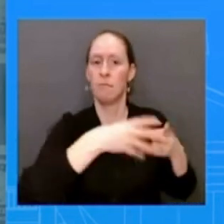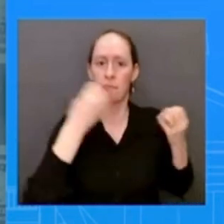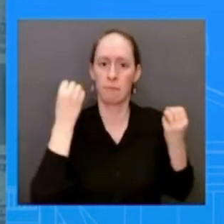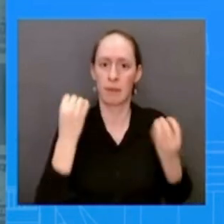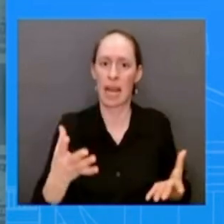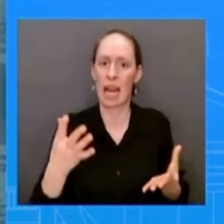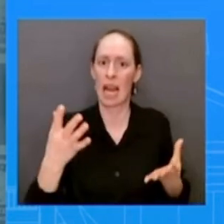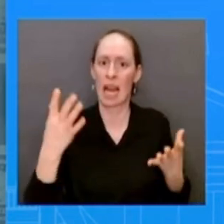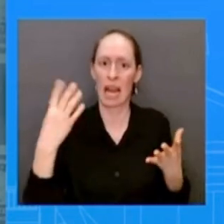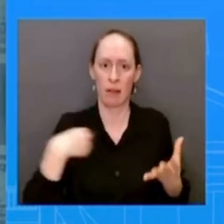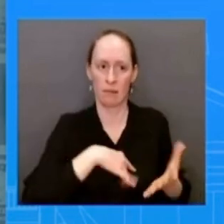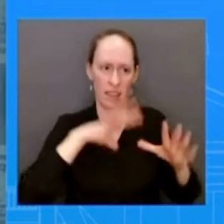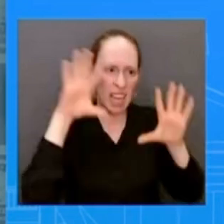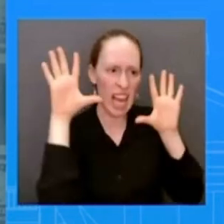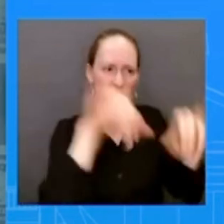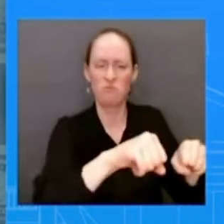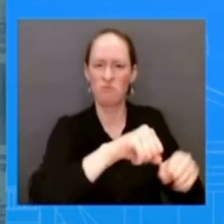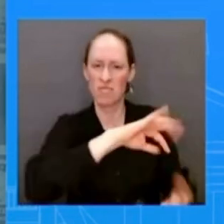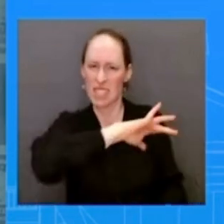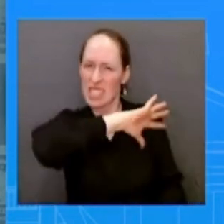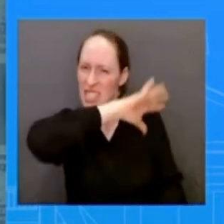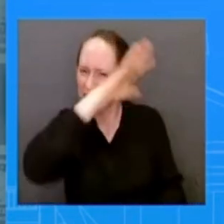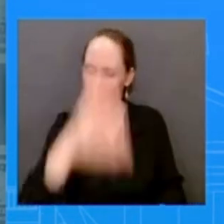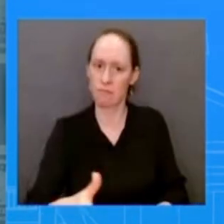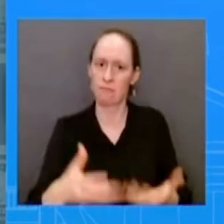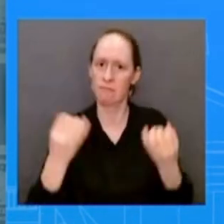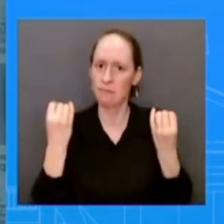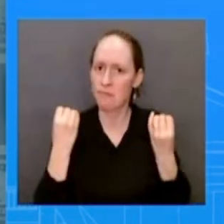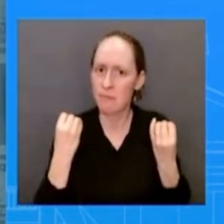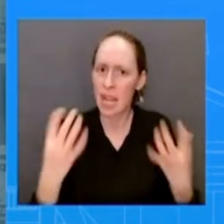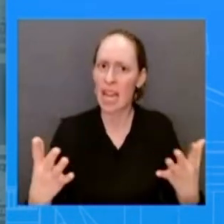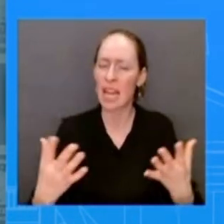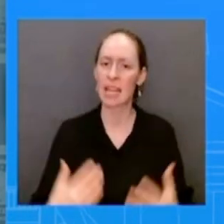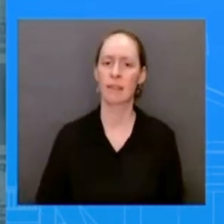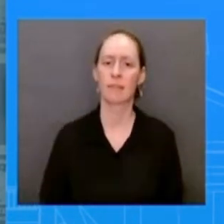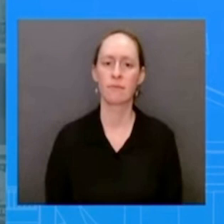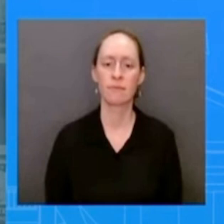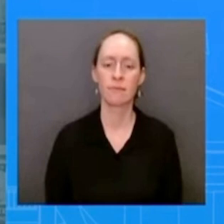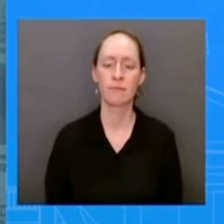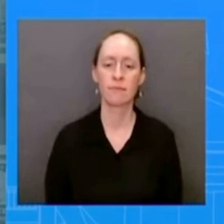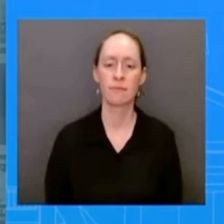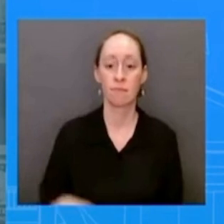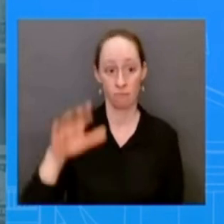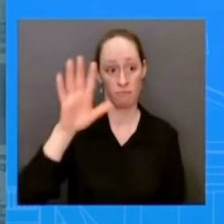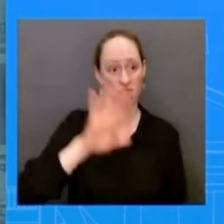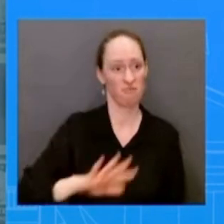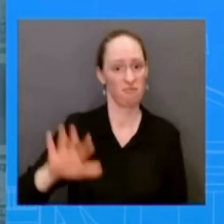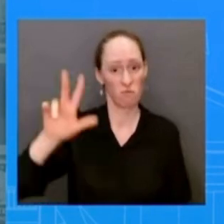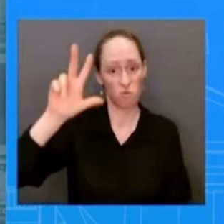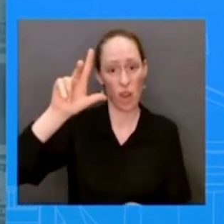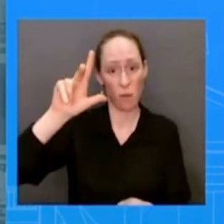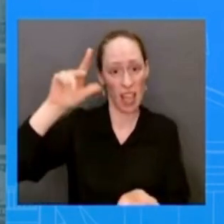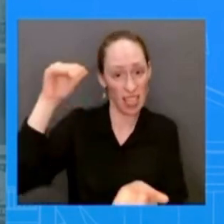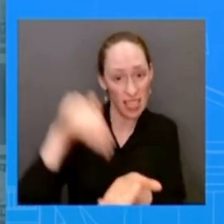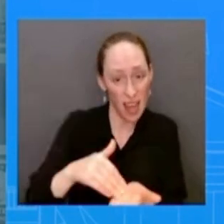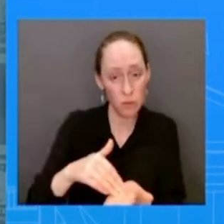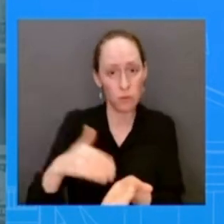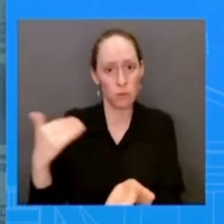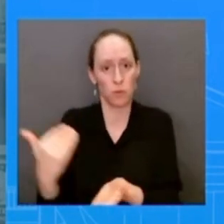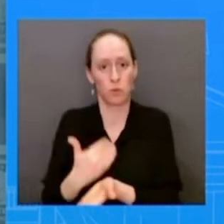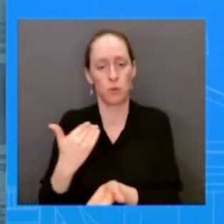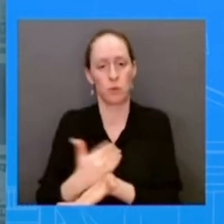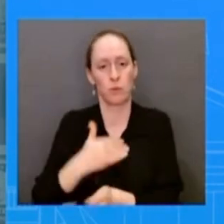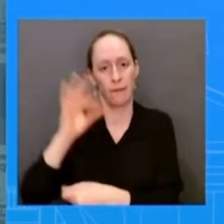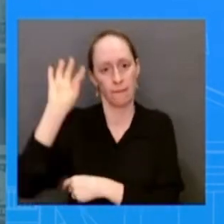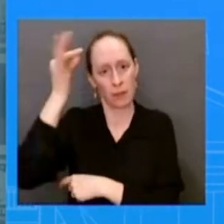president has done i just talked about 23 000 federal agents that have been able to be uh that we've been able to hire and put at the border to